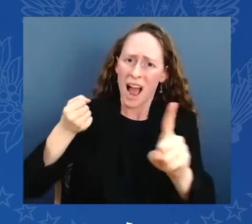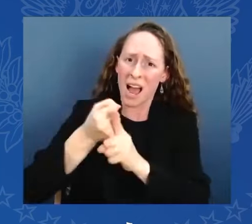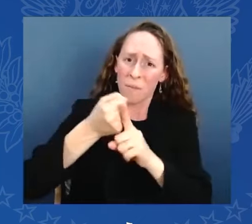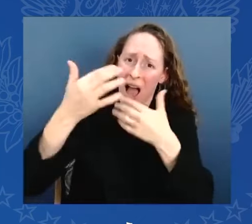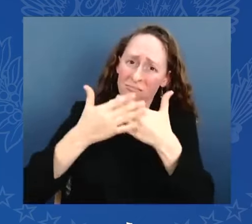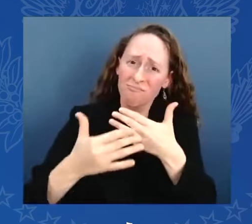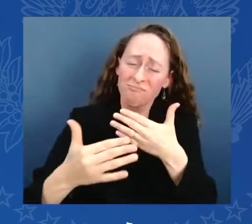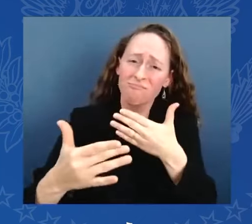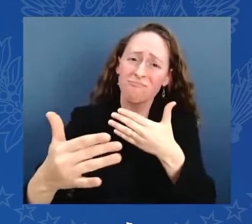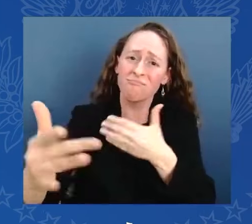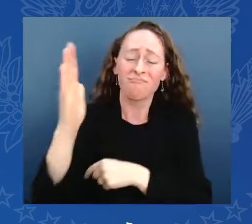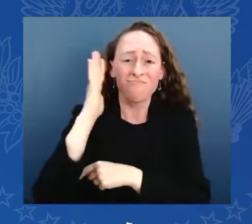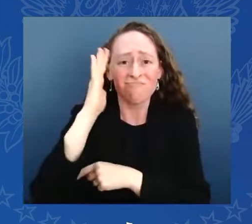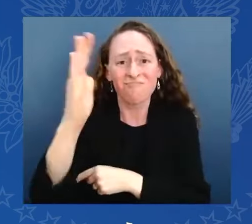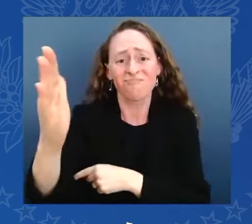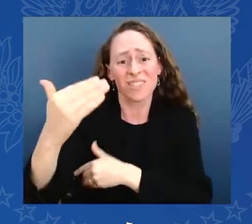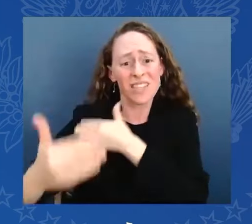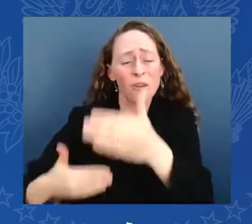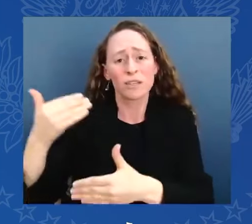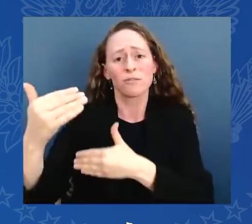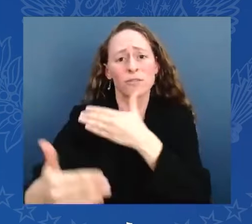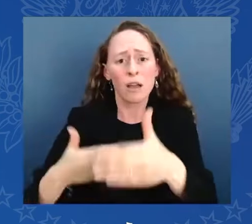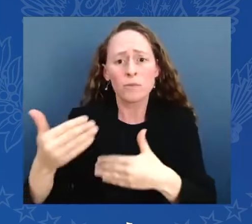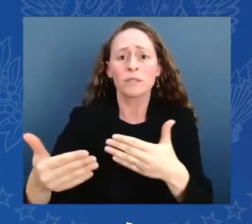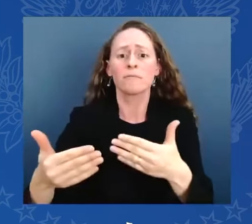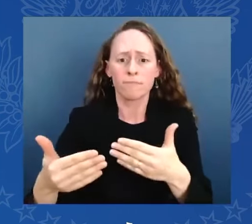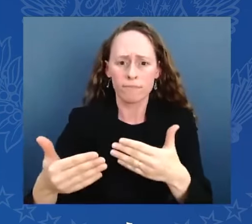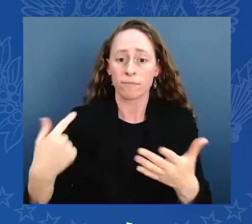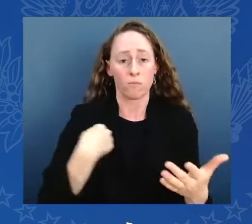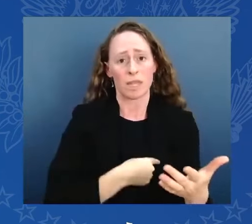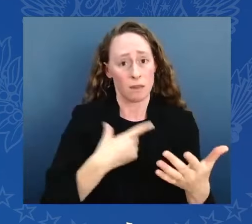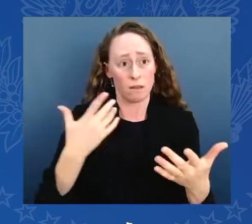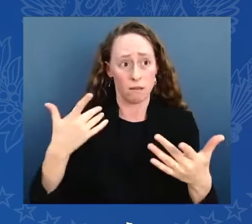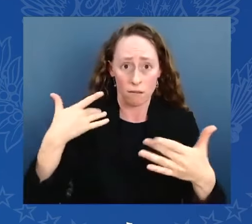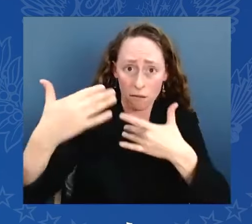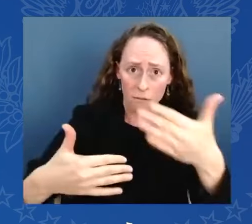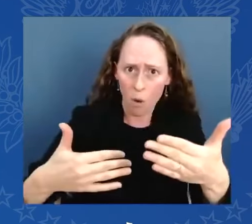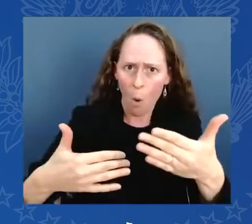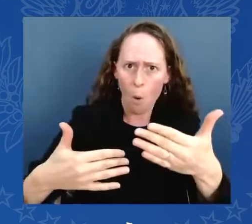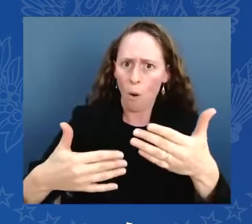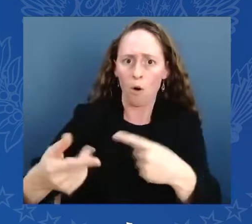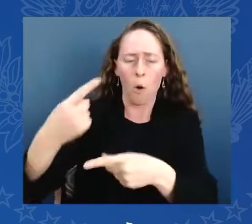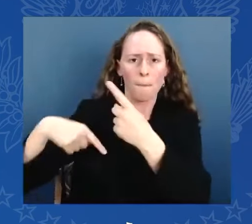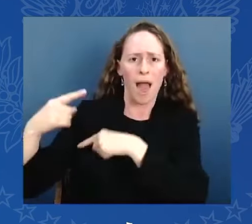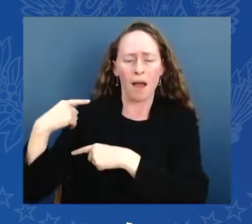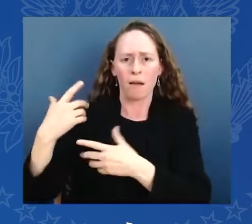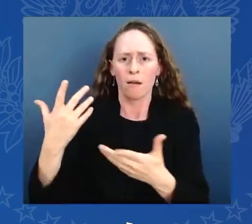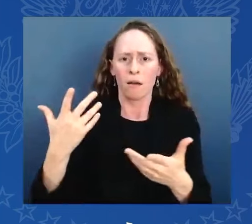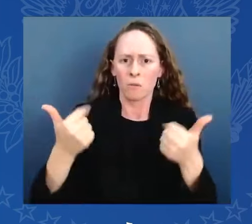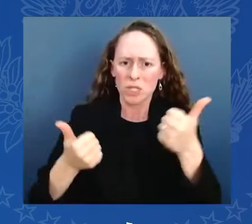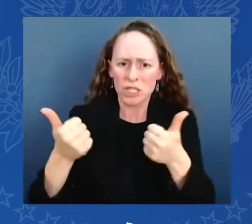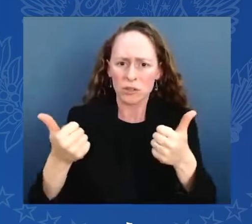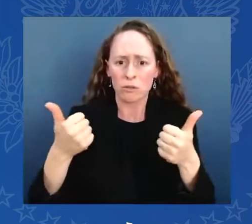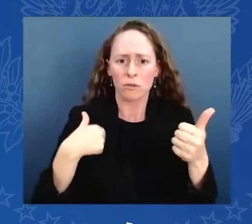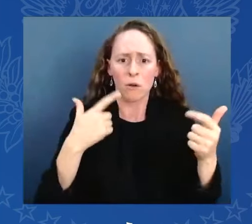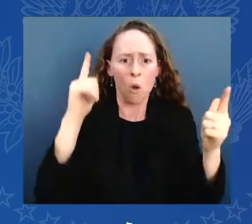or backward, between hope and hate, between unity and division. We have to decide,